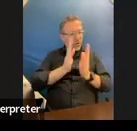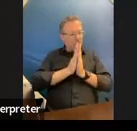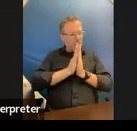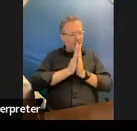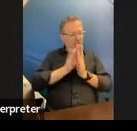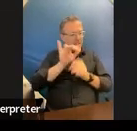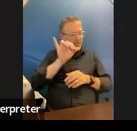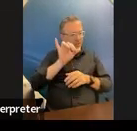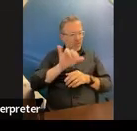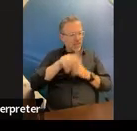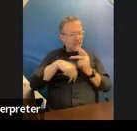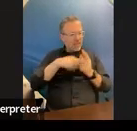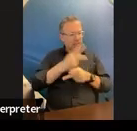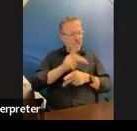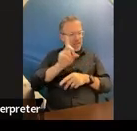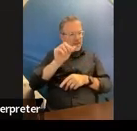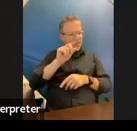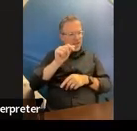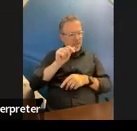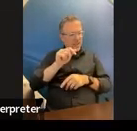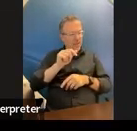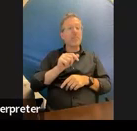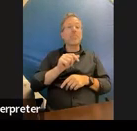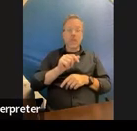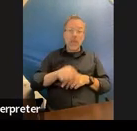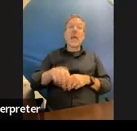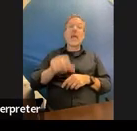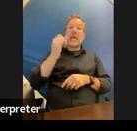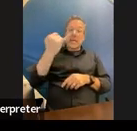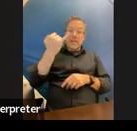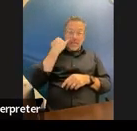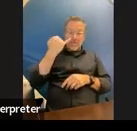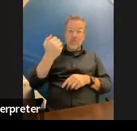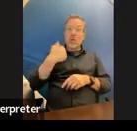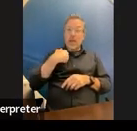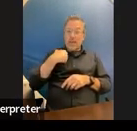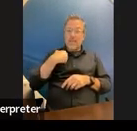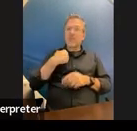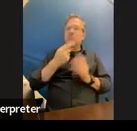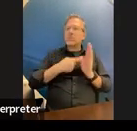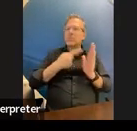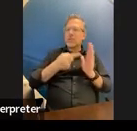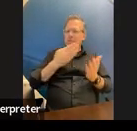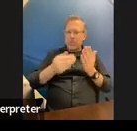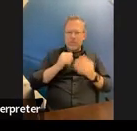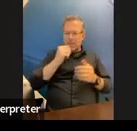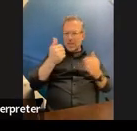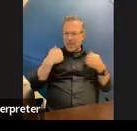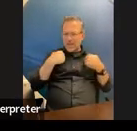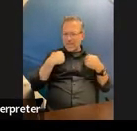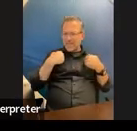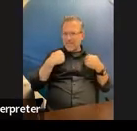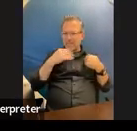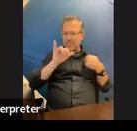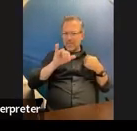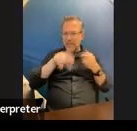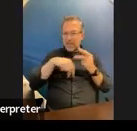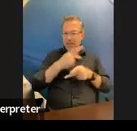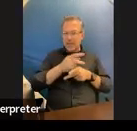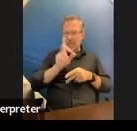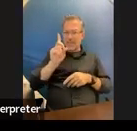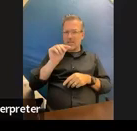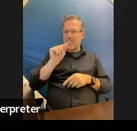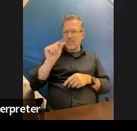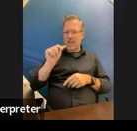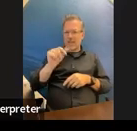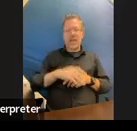data to help evaluate or see a baseline if if you have it i imagine sometimes you don't have that kind of data nobody has